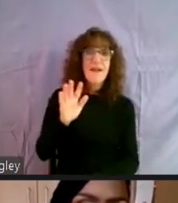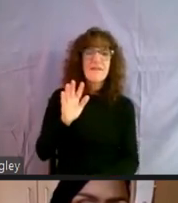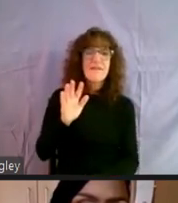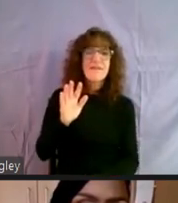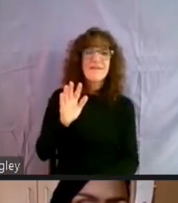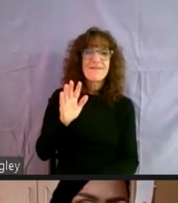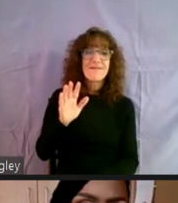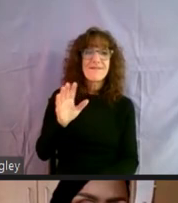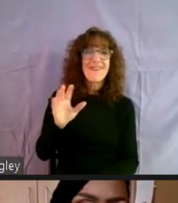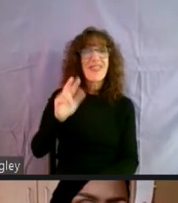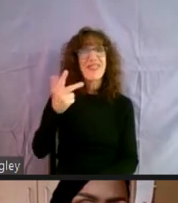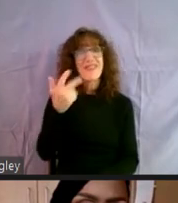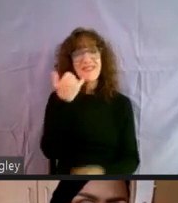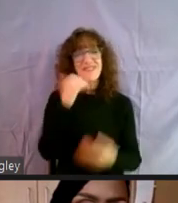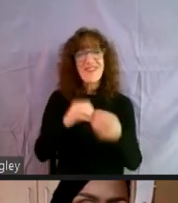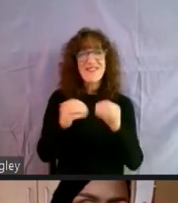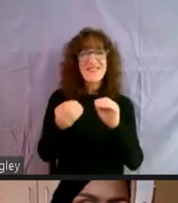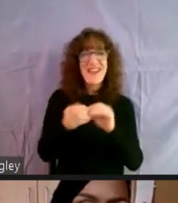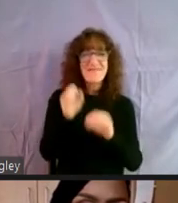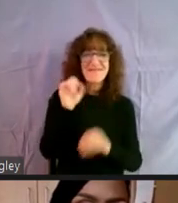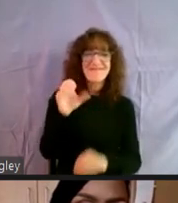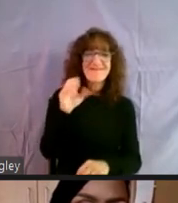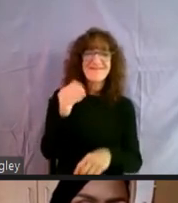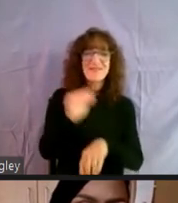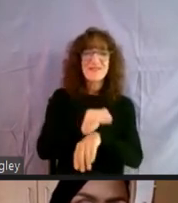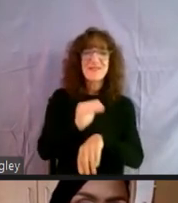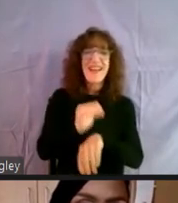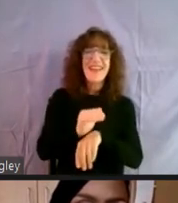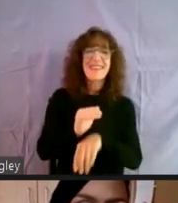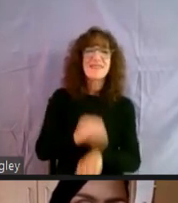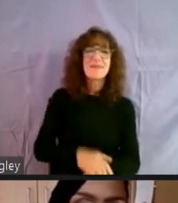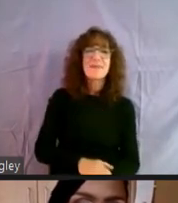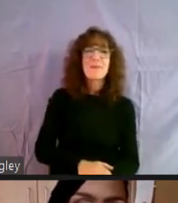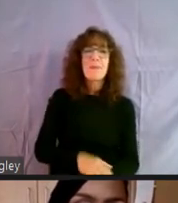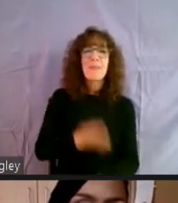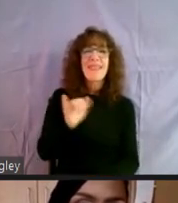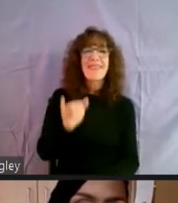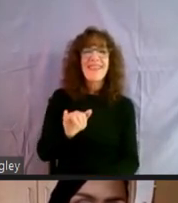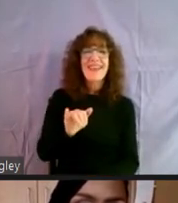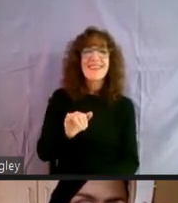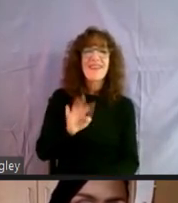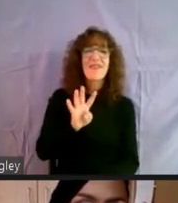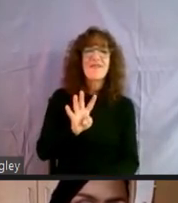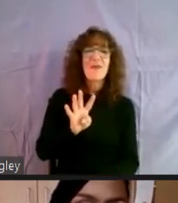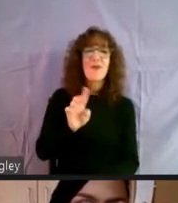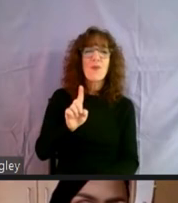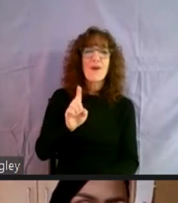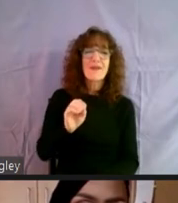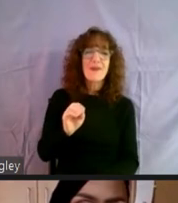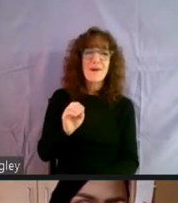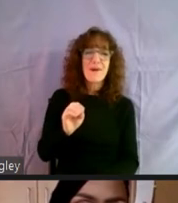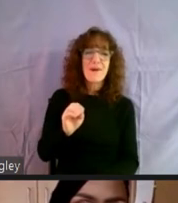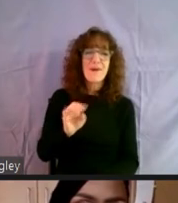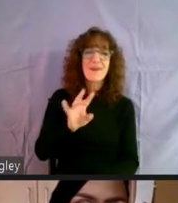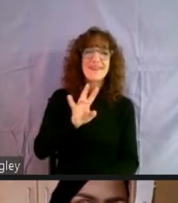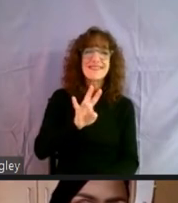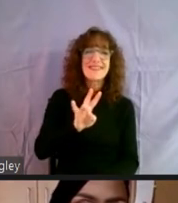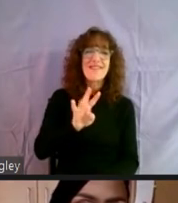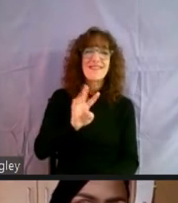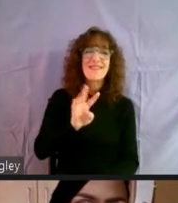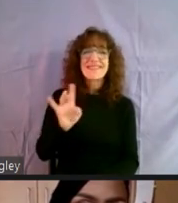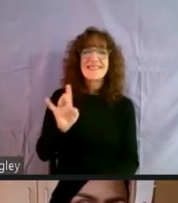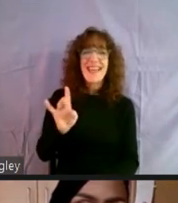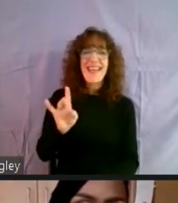here's the third phone number that I'm giving out tonight. Um, and that number is 410-768